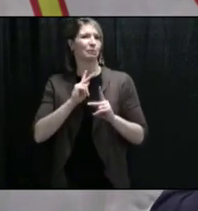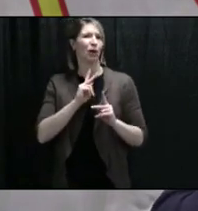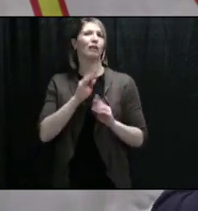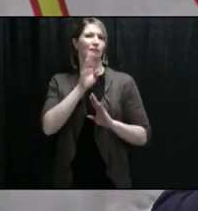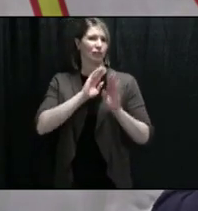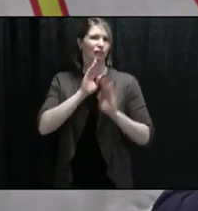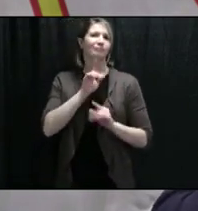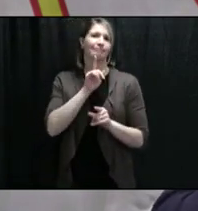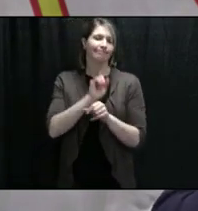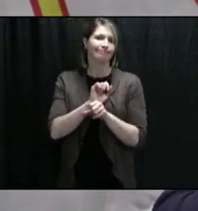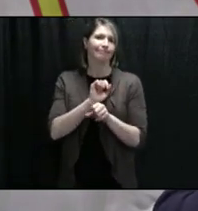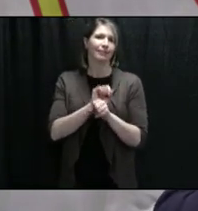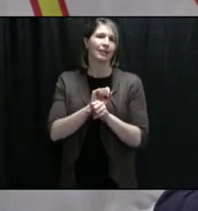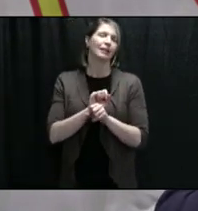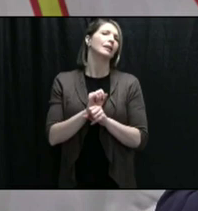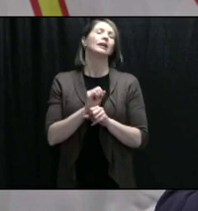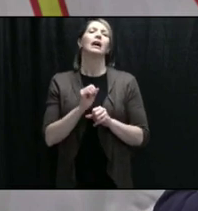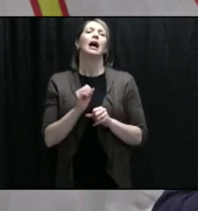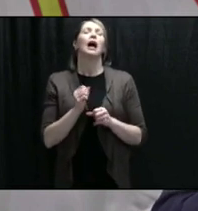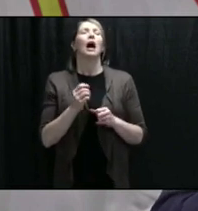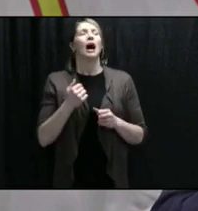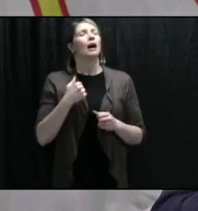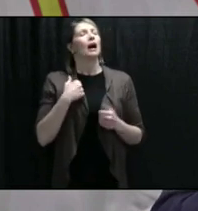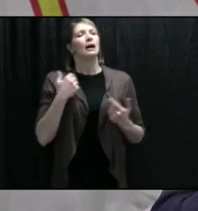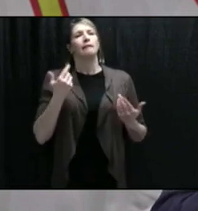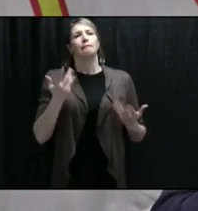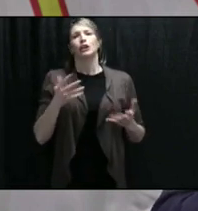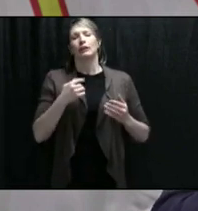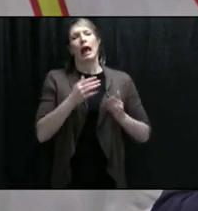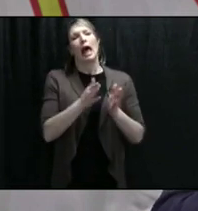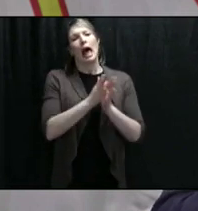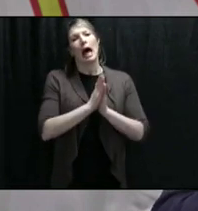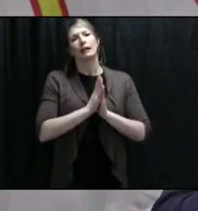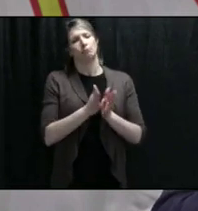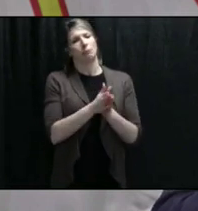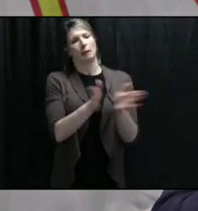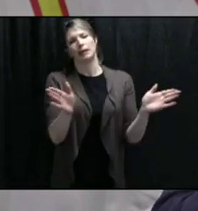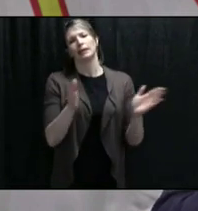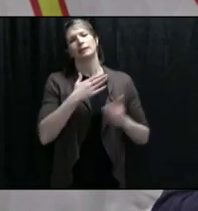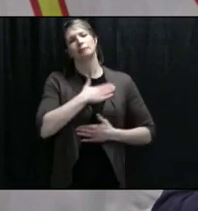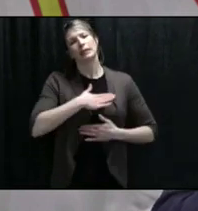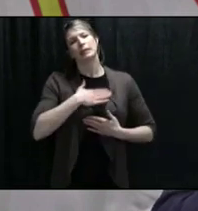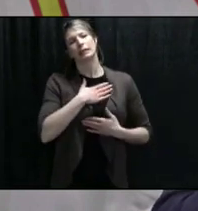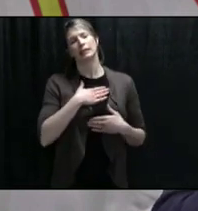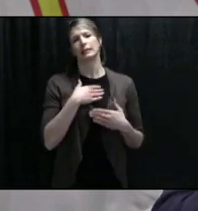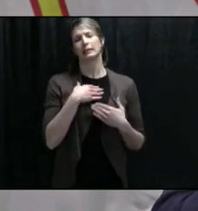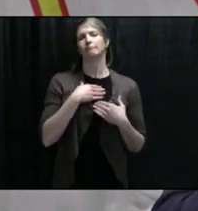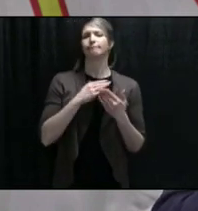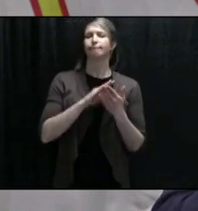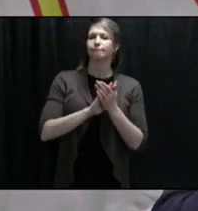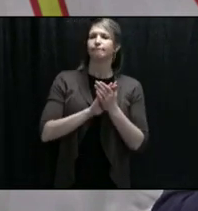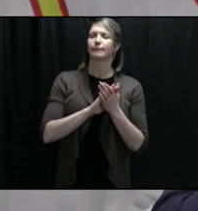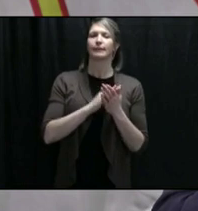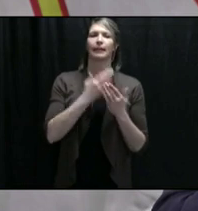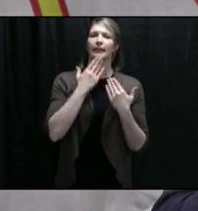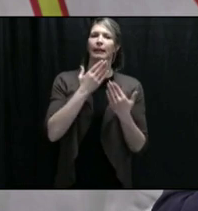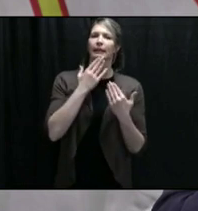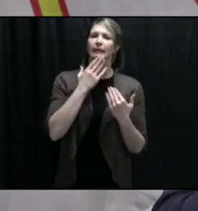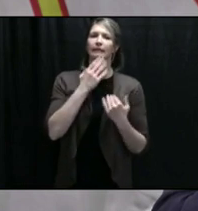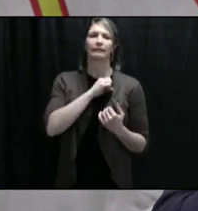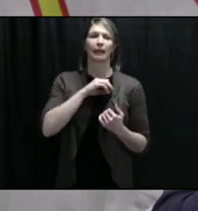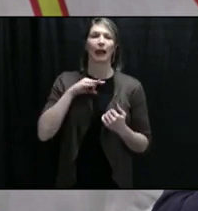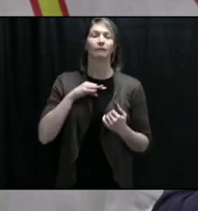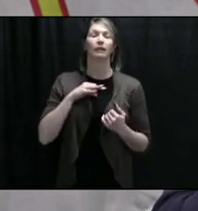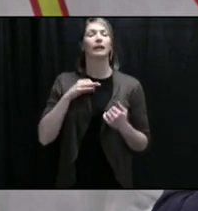and consider, you know, the comments that they make from time to time to to our grocery store workers who are doing a great job. So I know some companies that have reached,